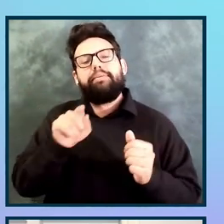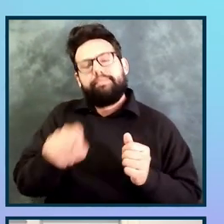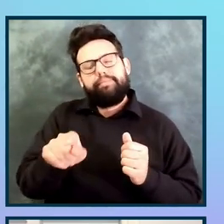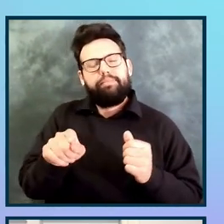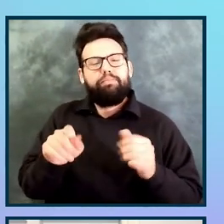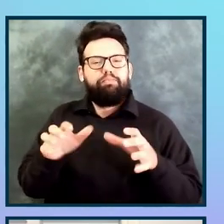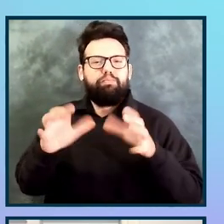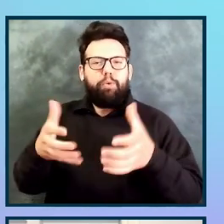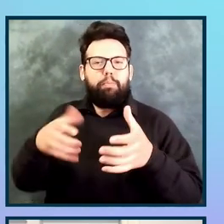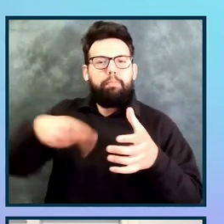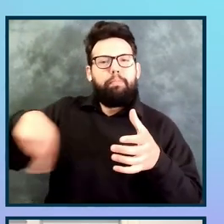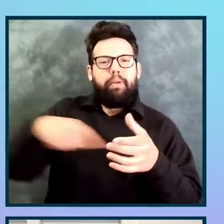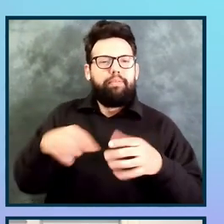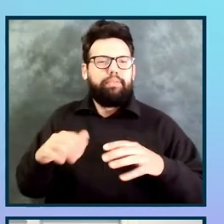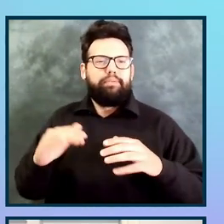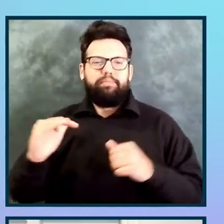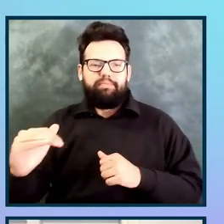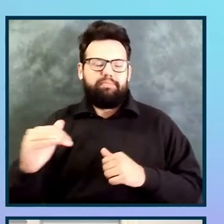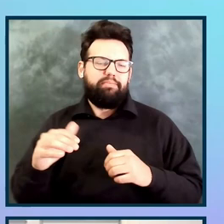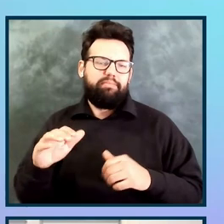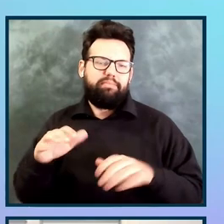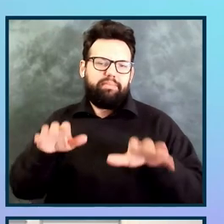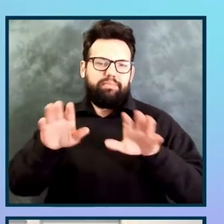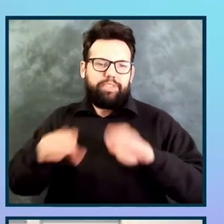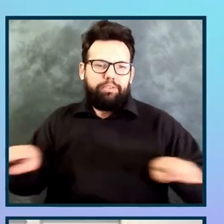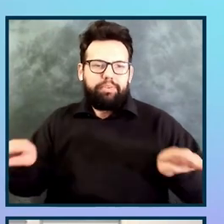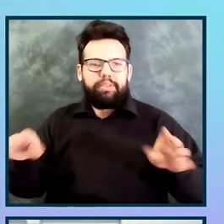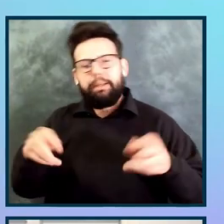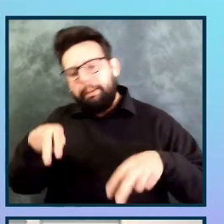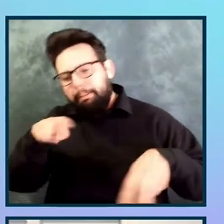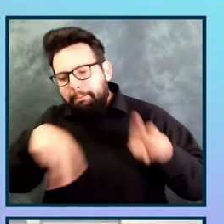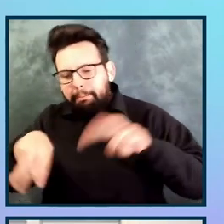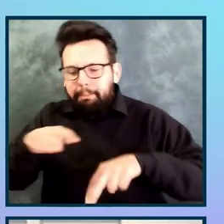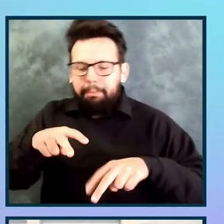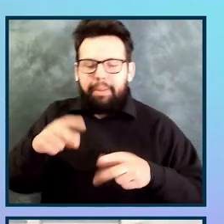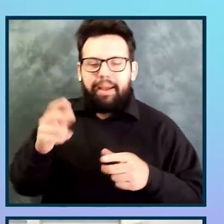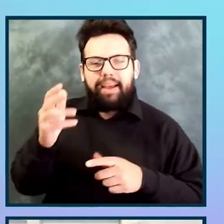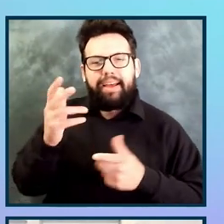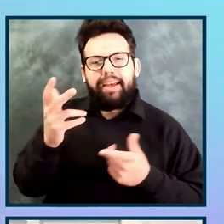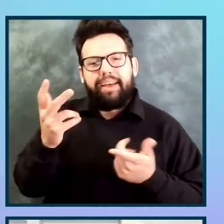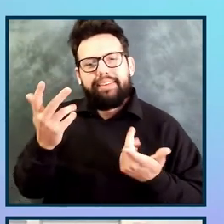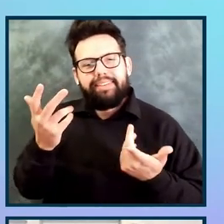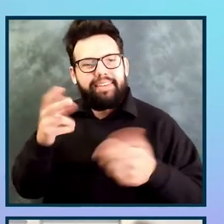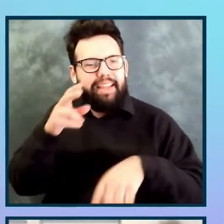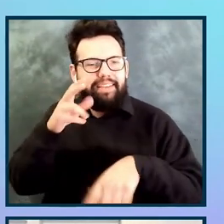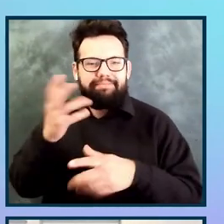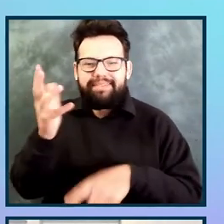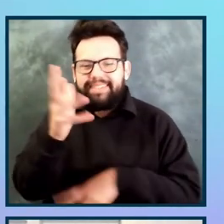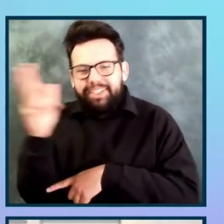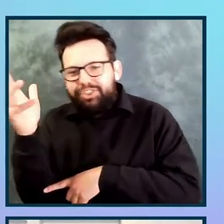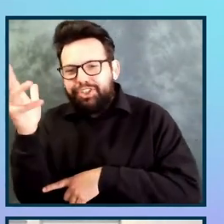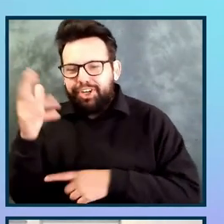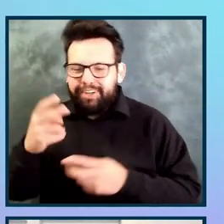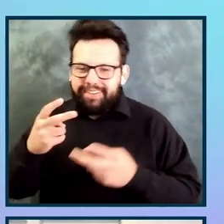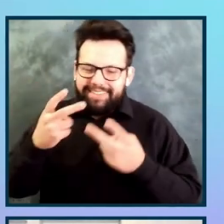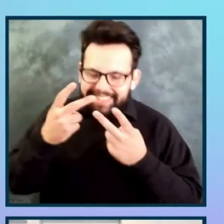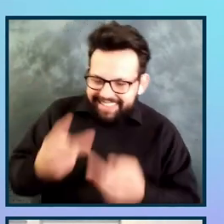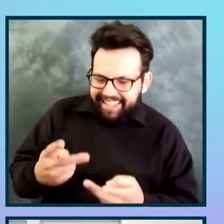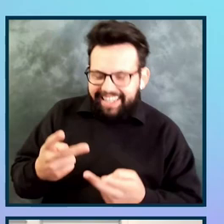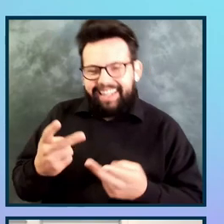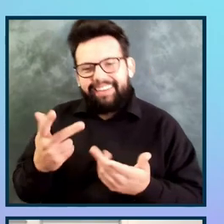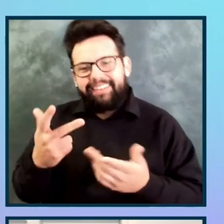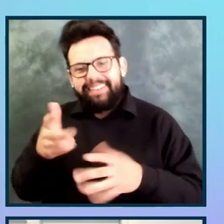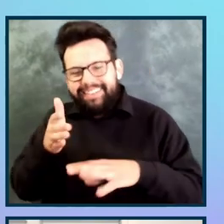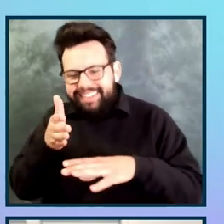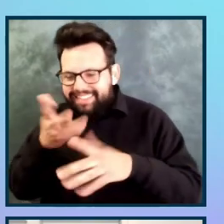are sitting around the base of a tree and they're examining nature and looking at sticks and looking at a magnifying glass and poking at things.